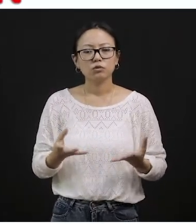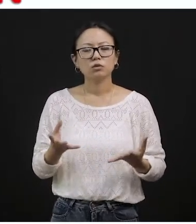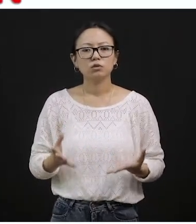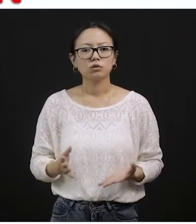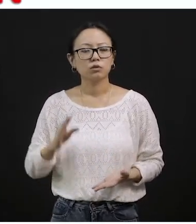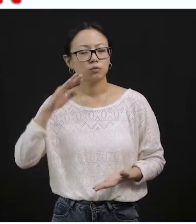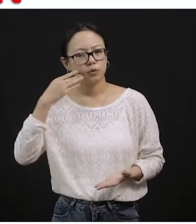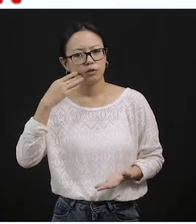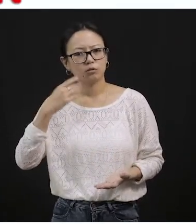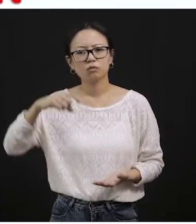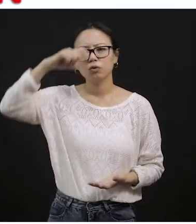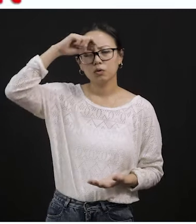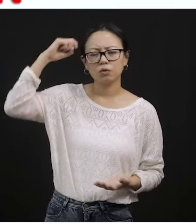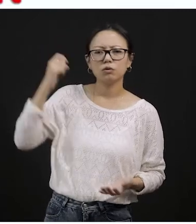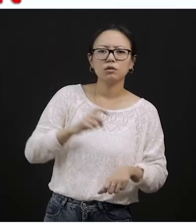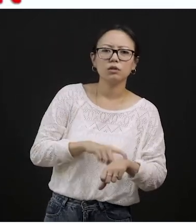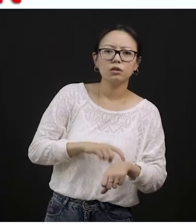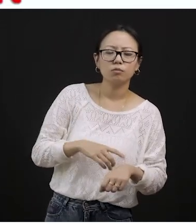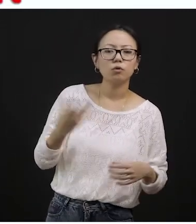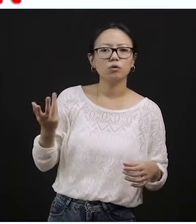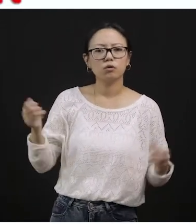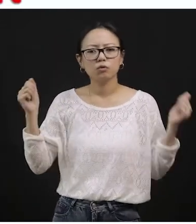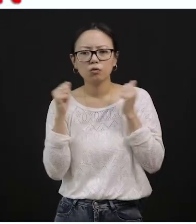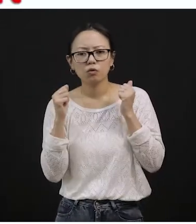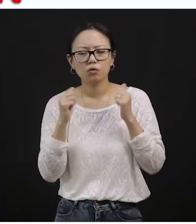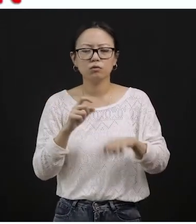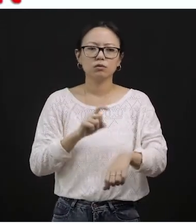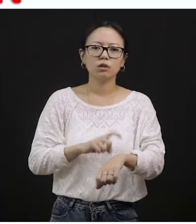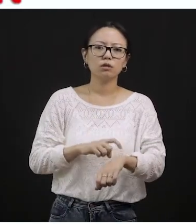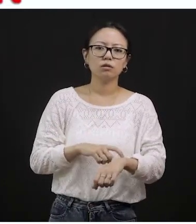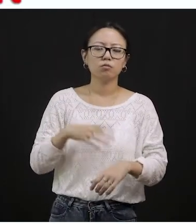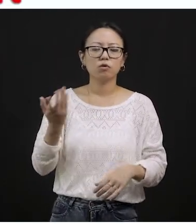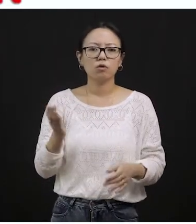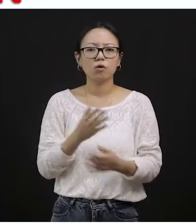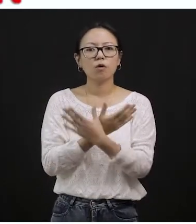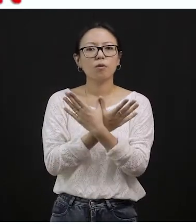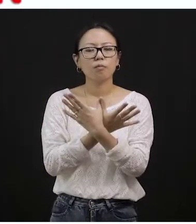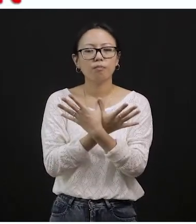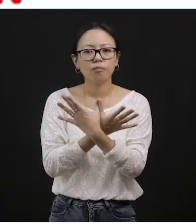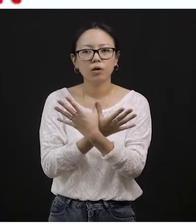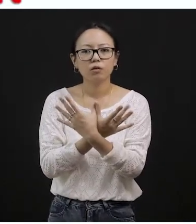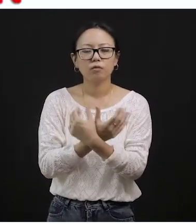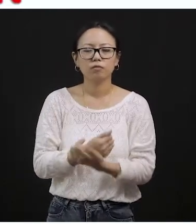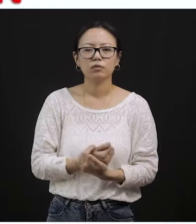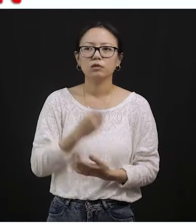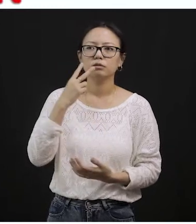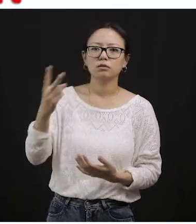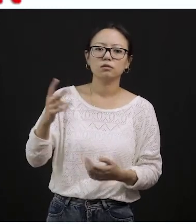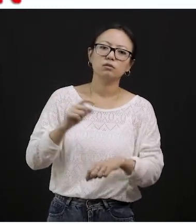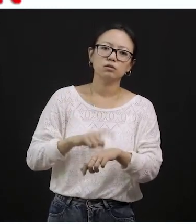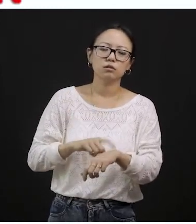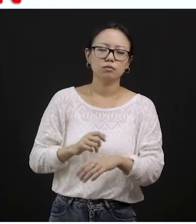hot, when it is very cold, or when you see lots of butterflies? What is the correct answer?